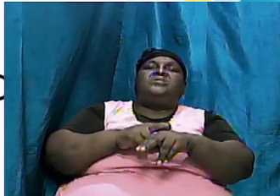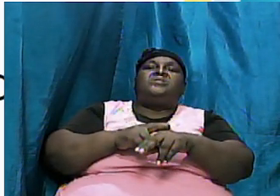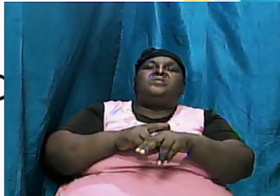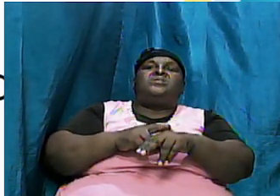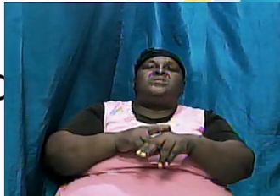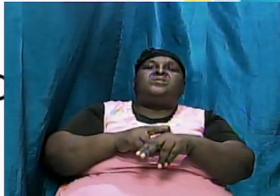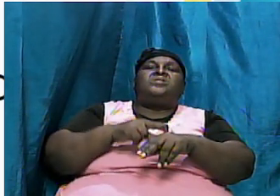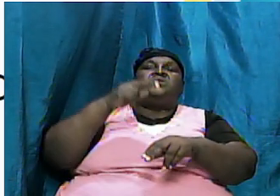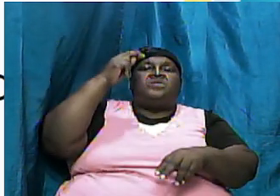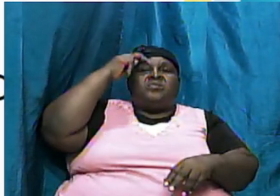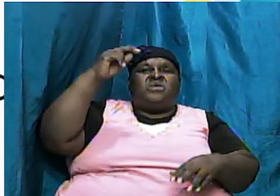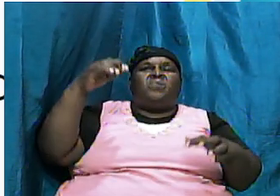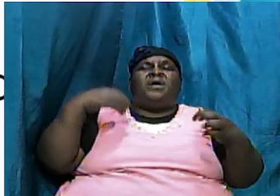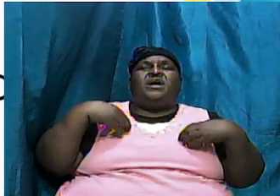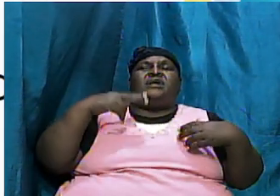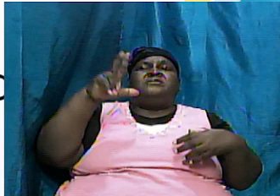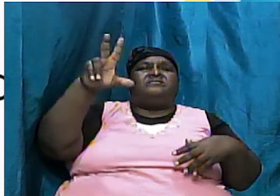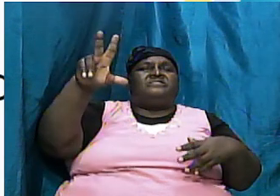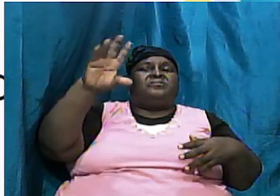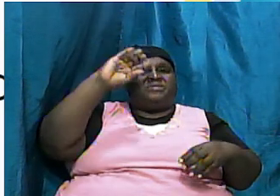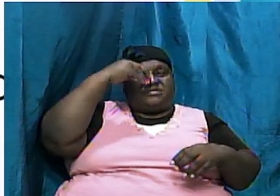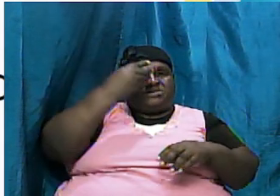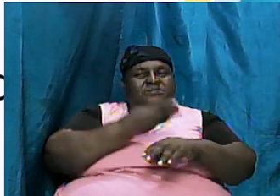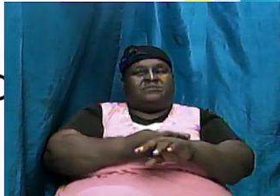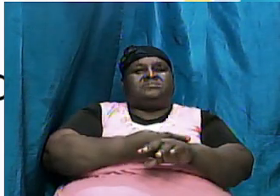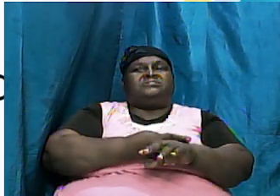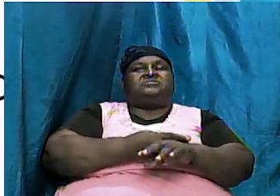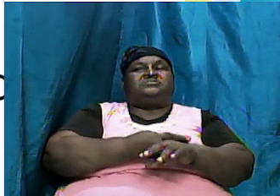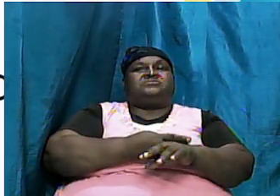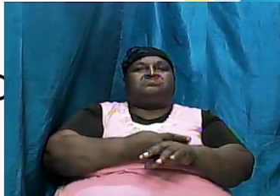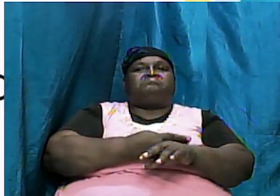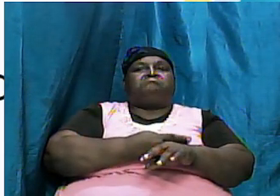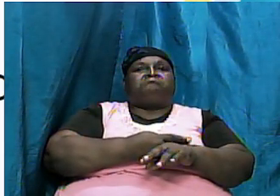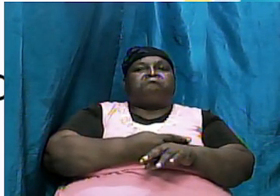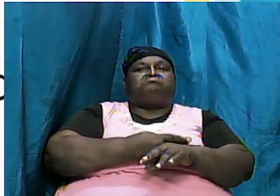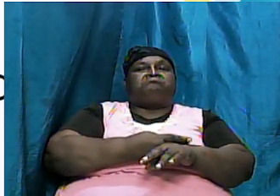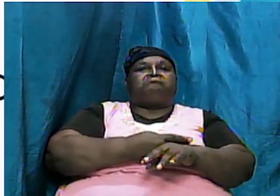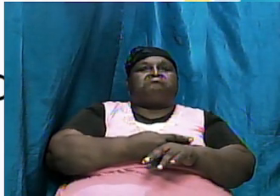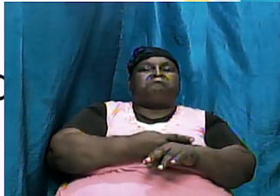son and listen I want us to understand this